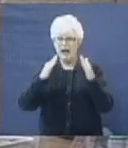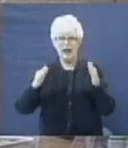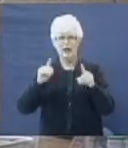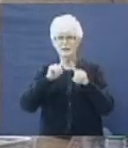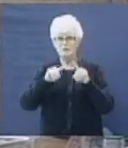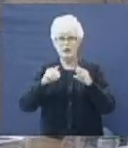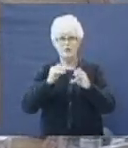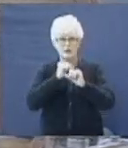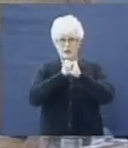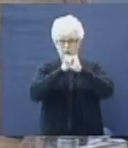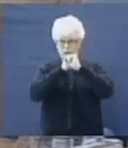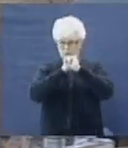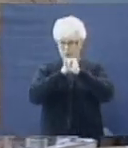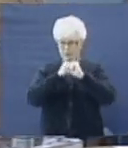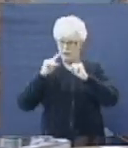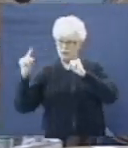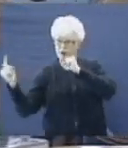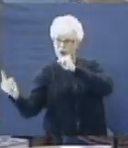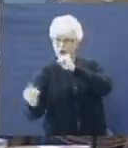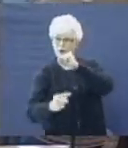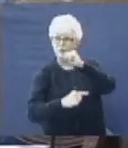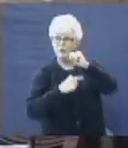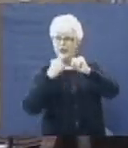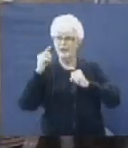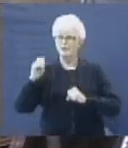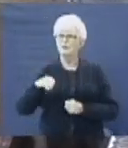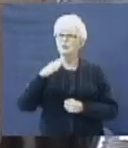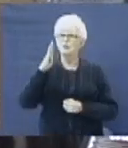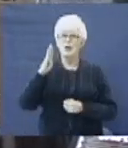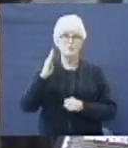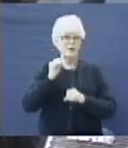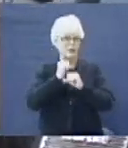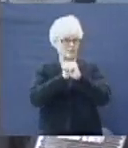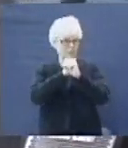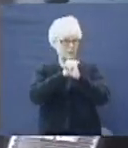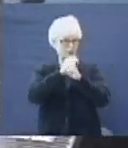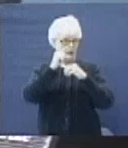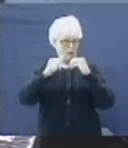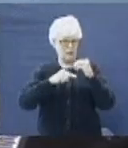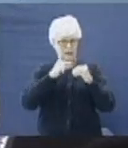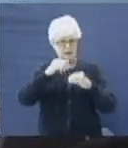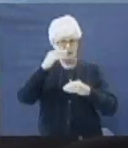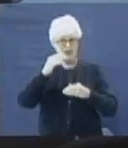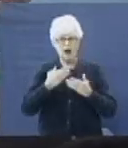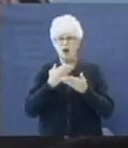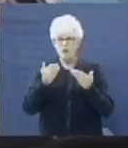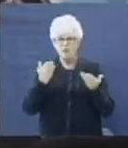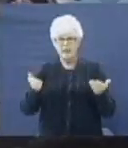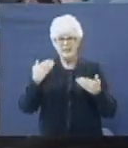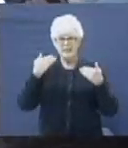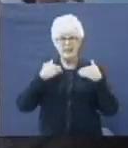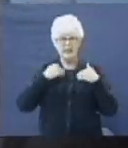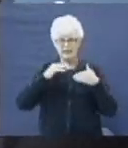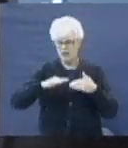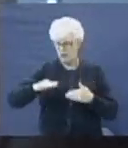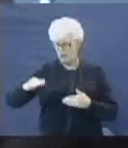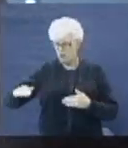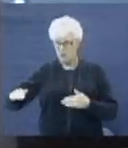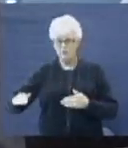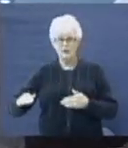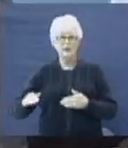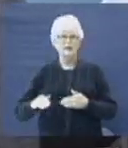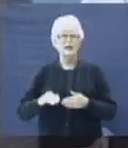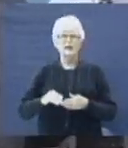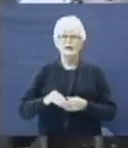But there was a hedge of protection about Job. There was a hedge of protection around his substance and around his children. I